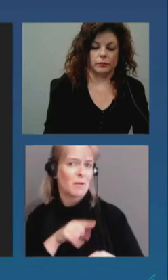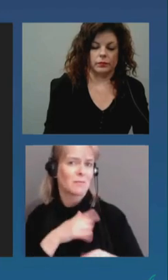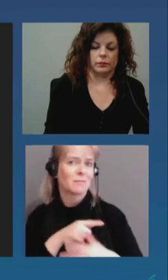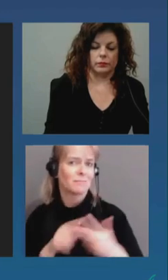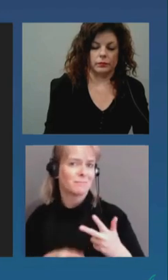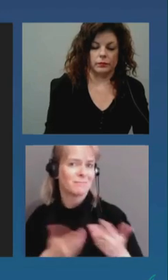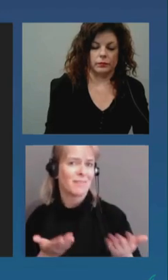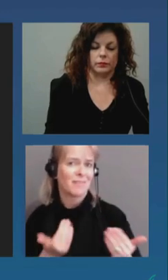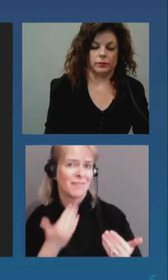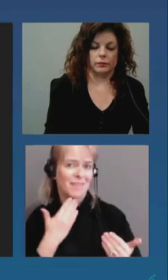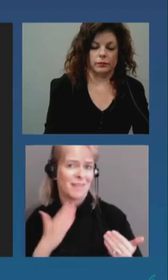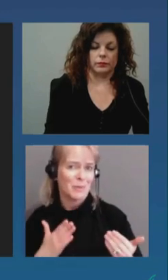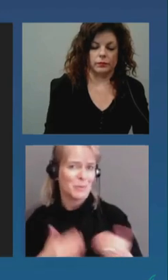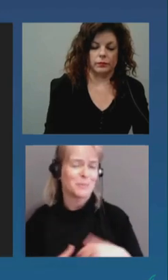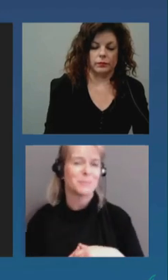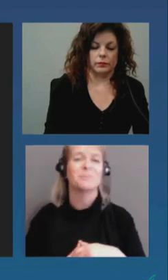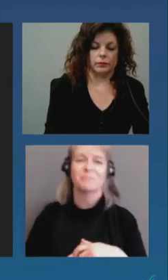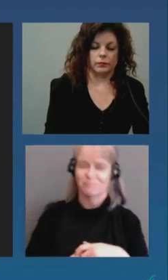oops